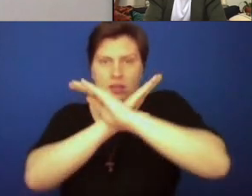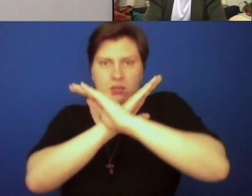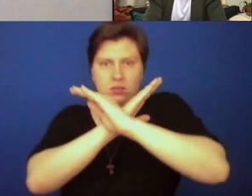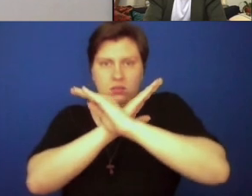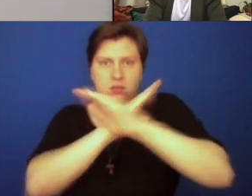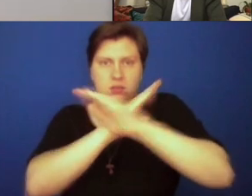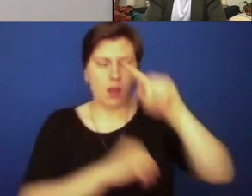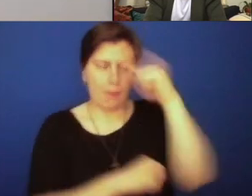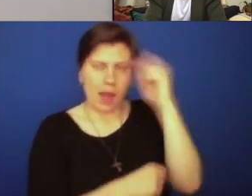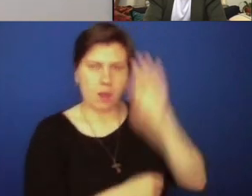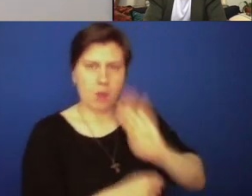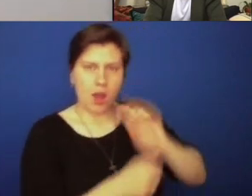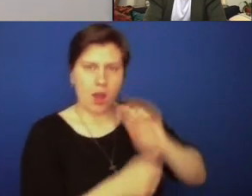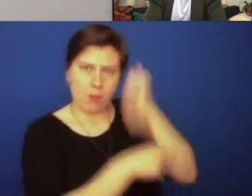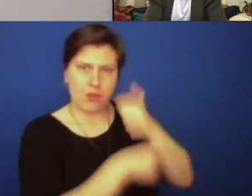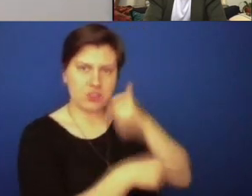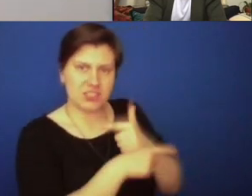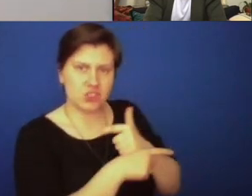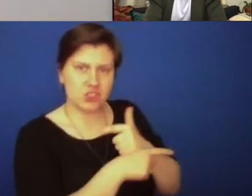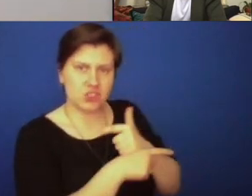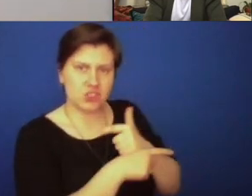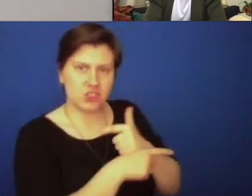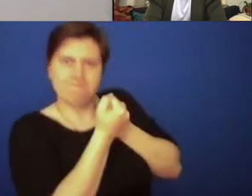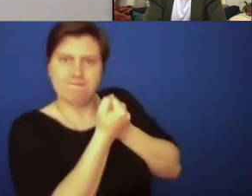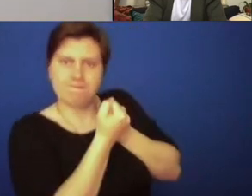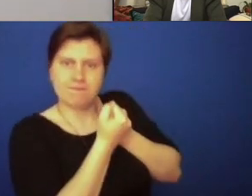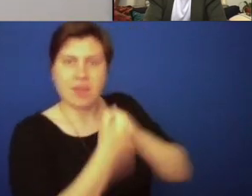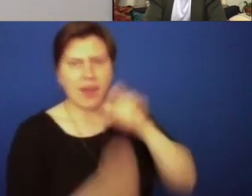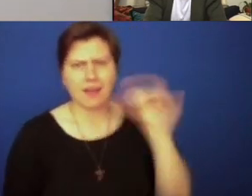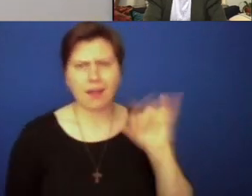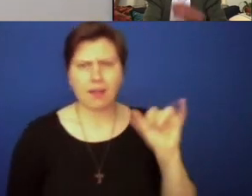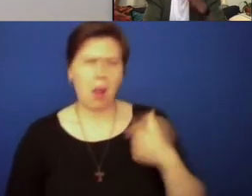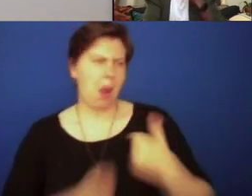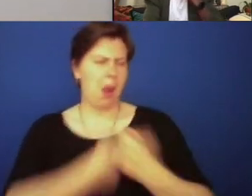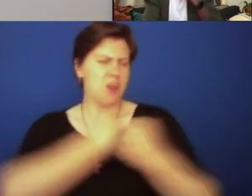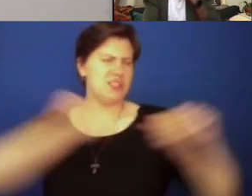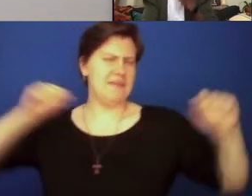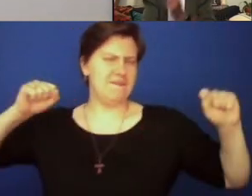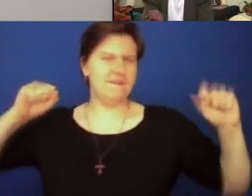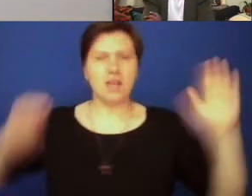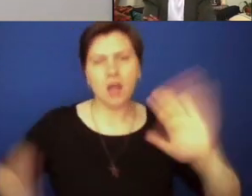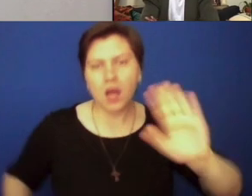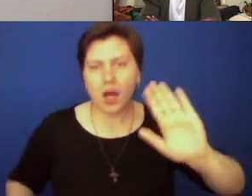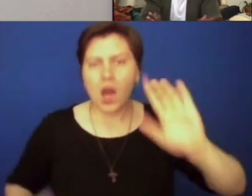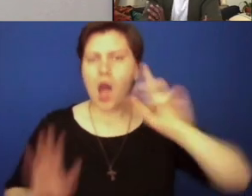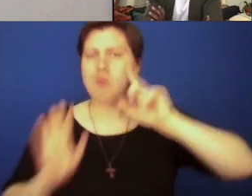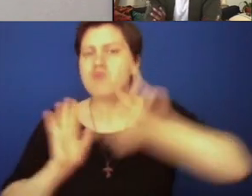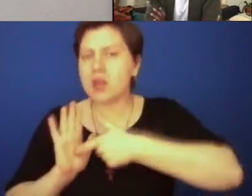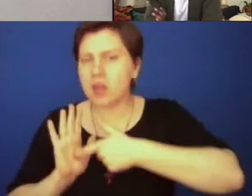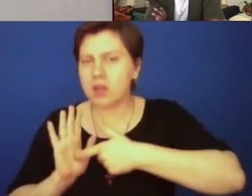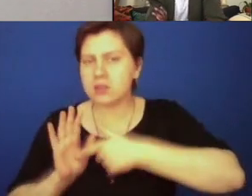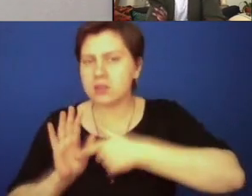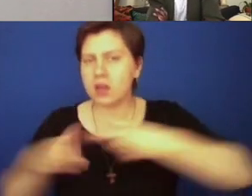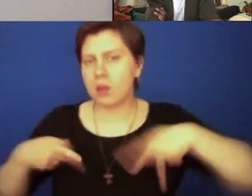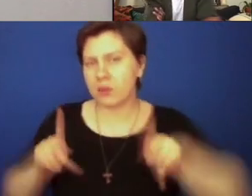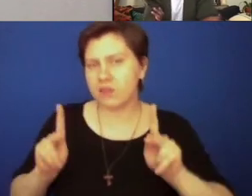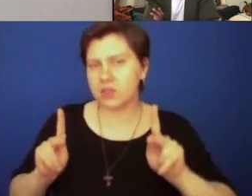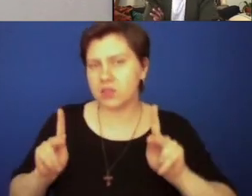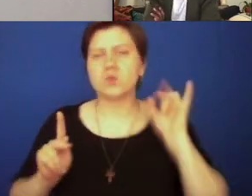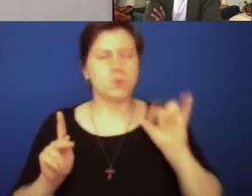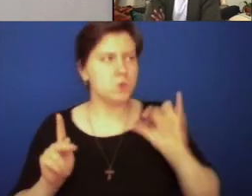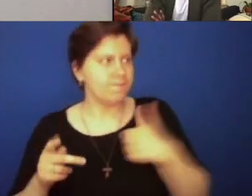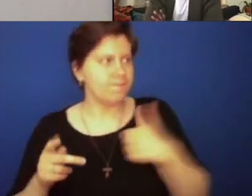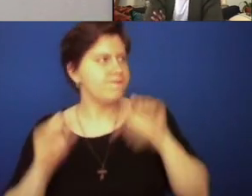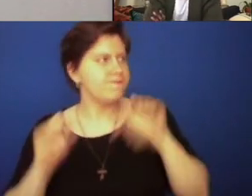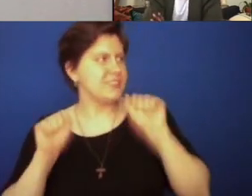your black and brown brother and sister. And not as a savior, but as someone recognizing their privilege, recognizing their stance